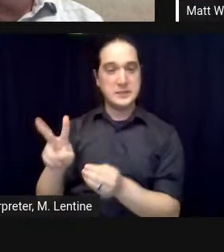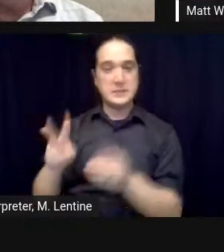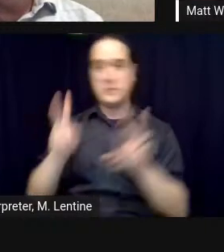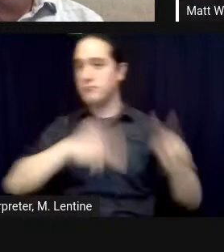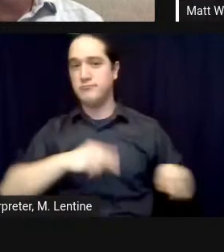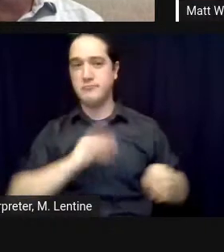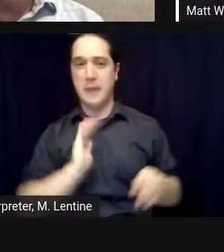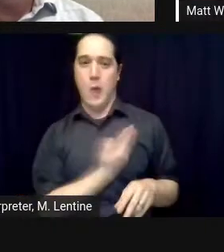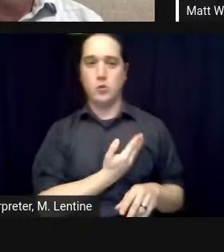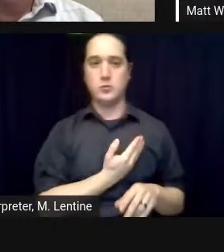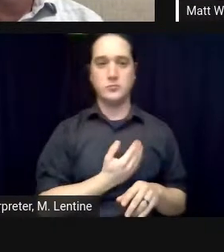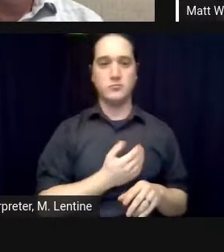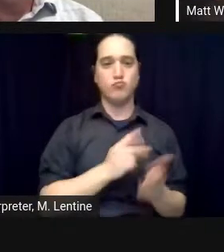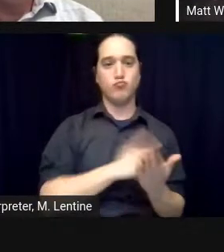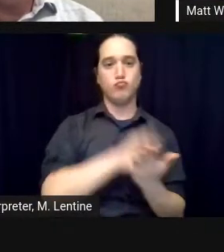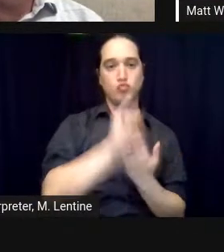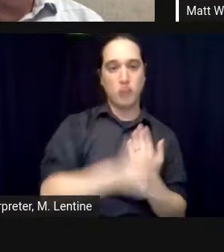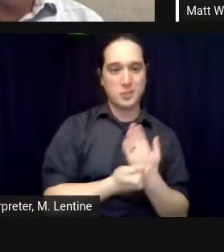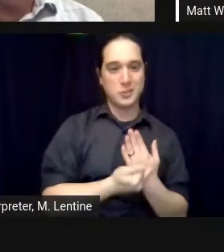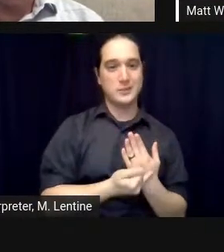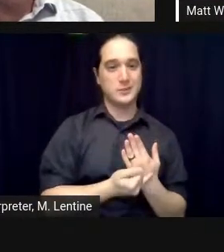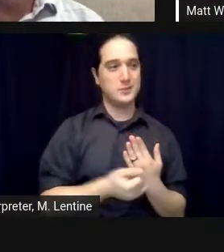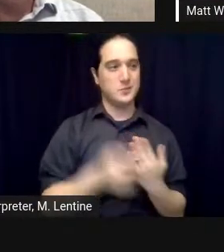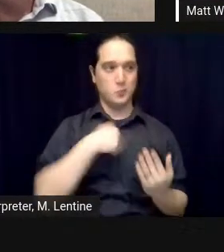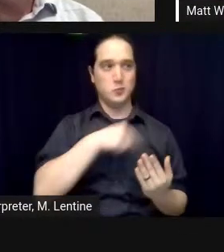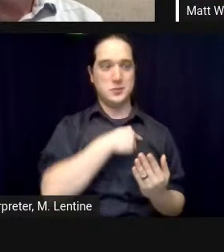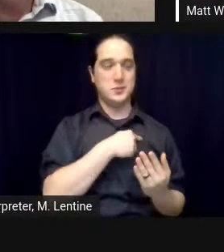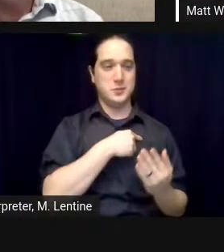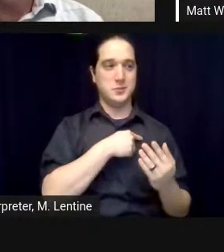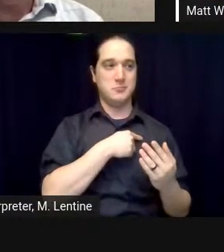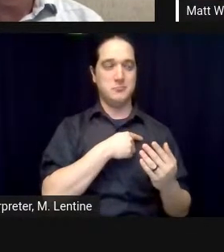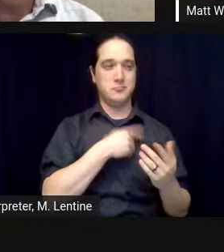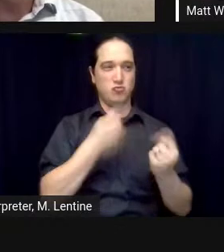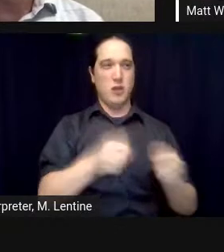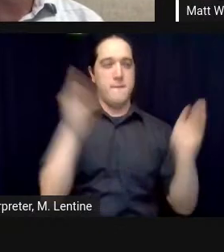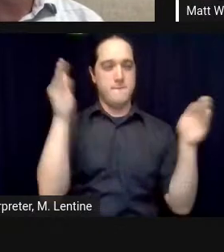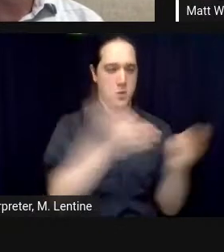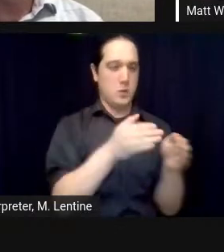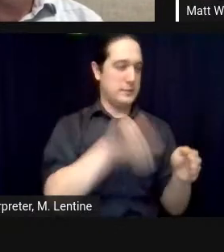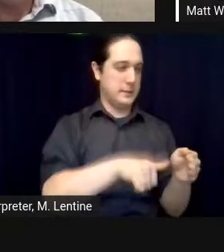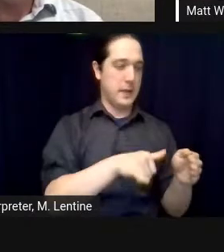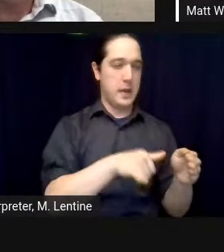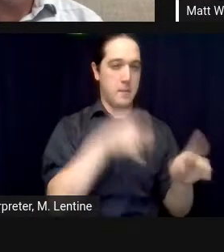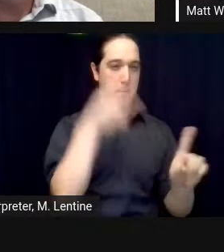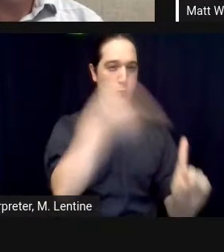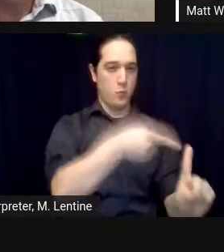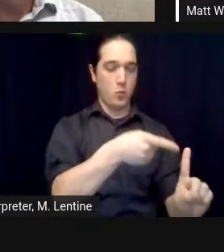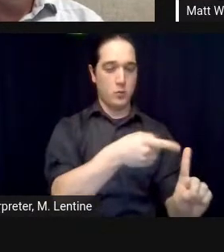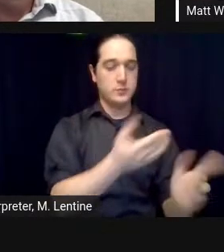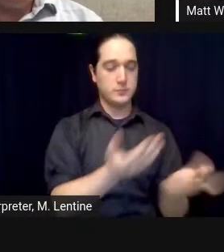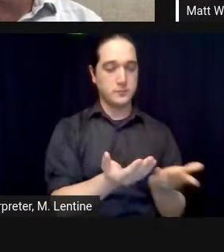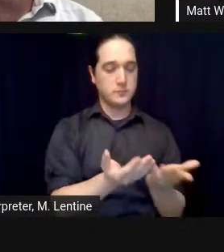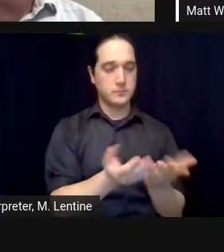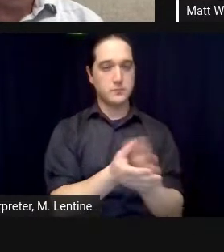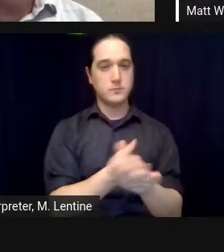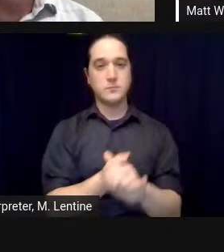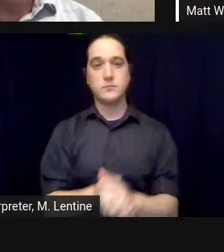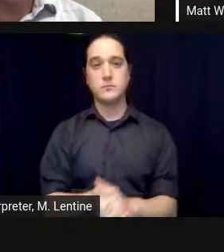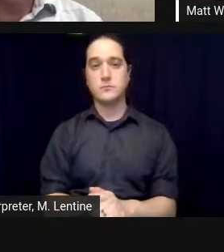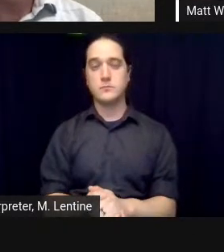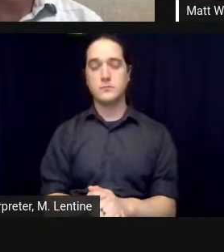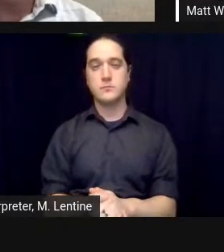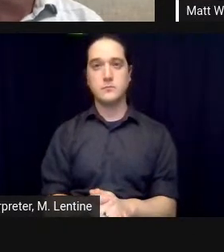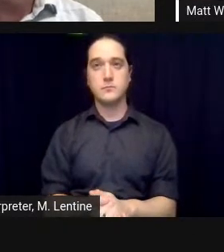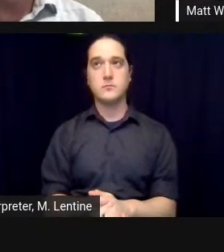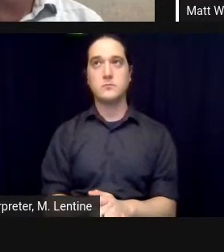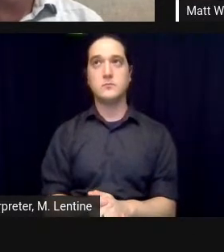be releasing this film about kind of the ultimate type of social isolation at a time of